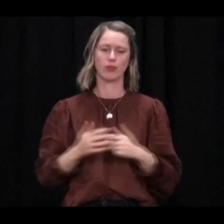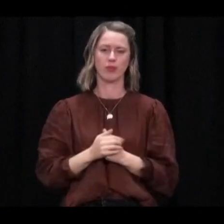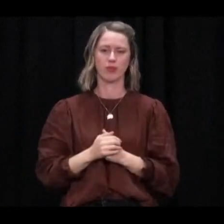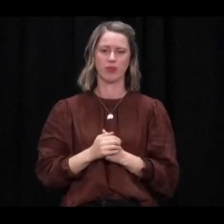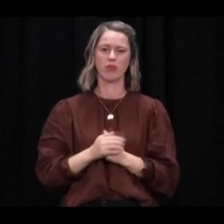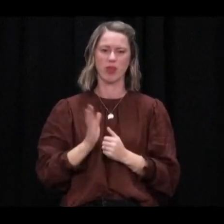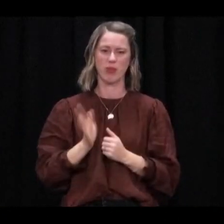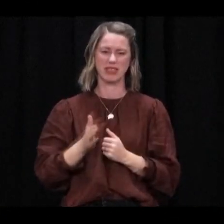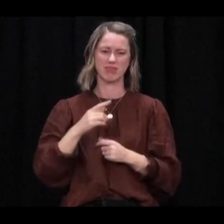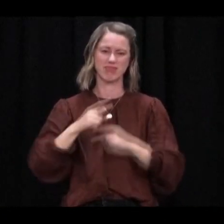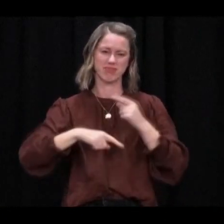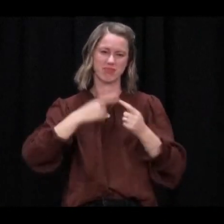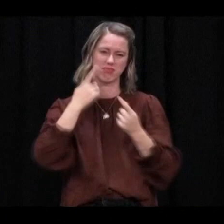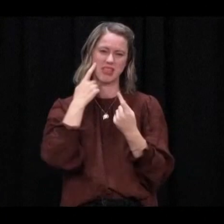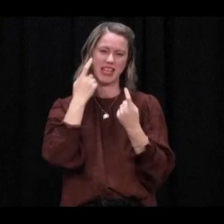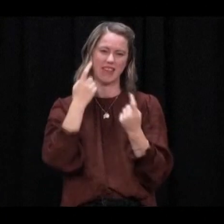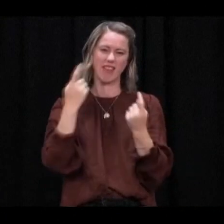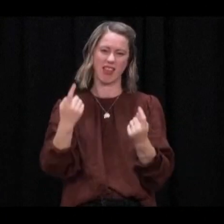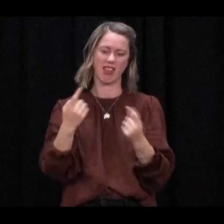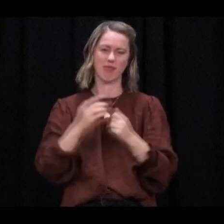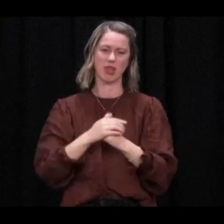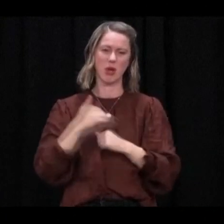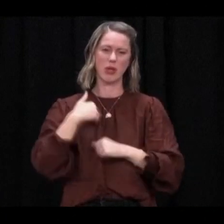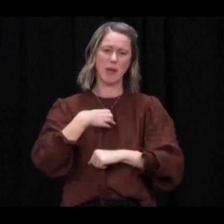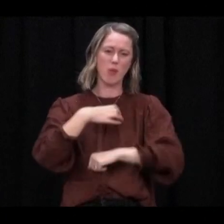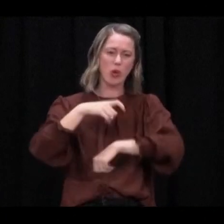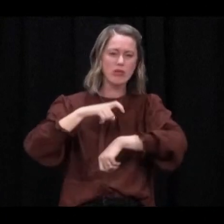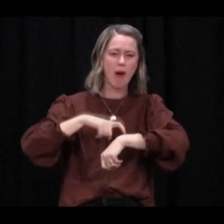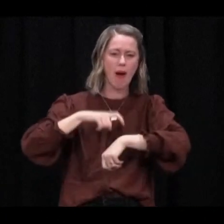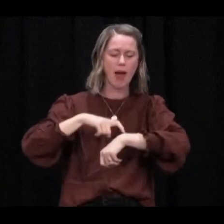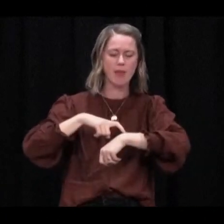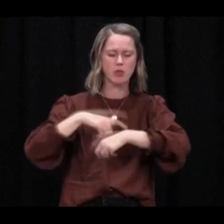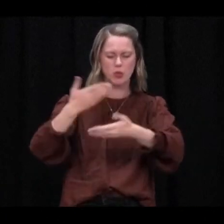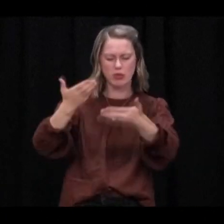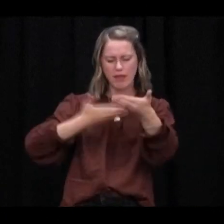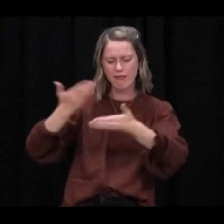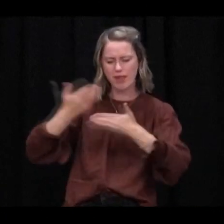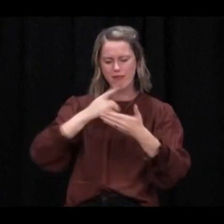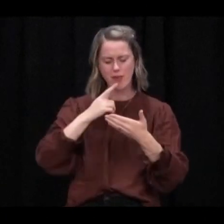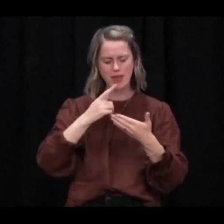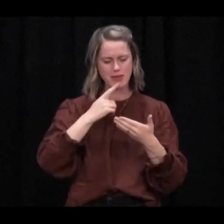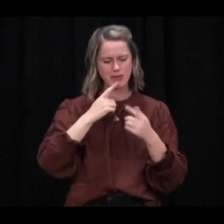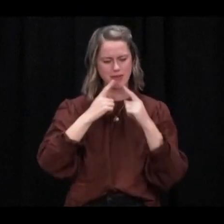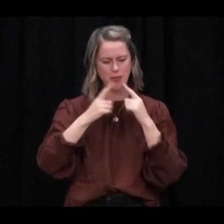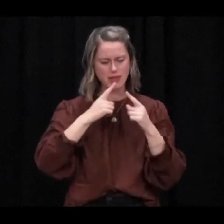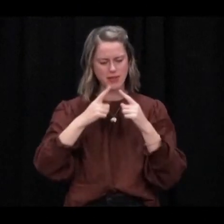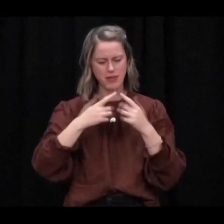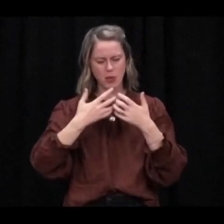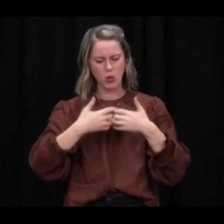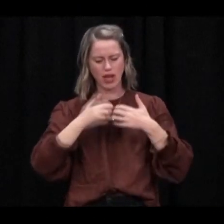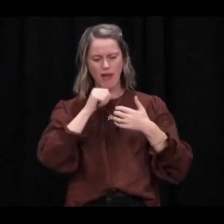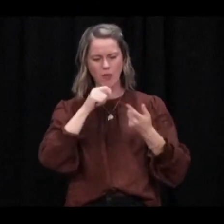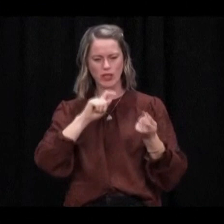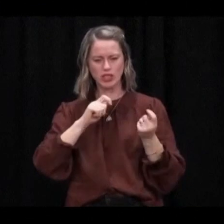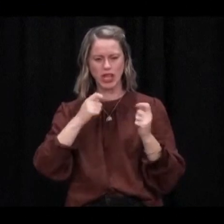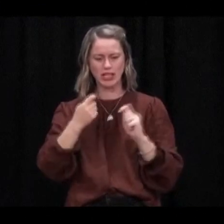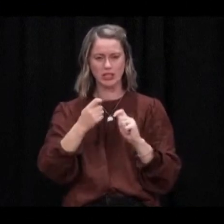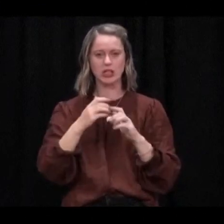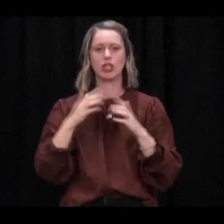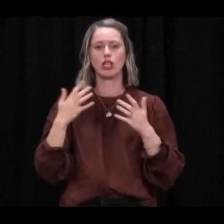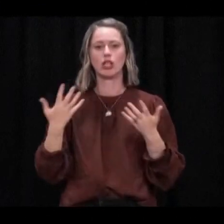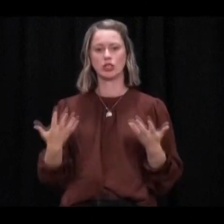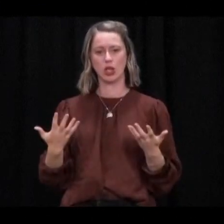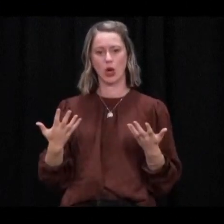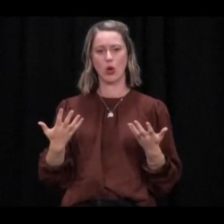need to continue to be cautious, and that we need more time before we have the complete picture we need to change our settings. So on that